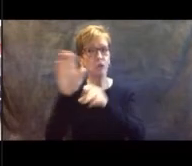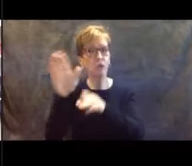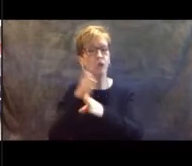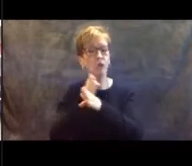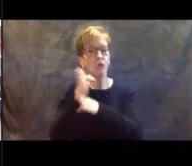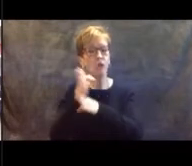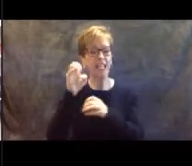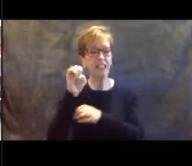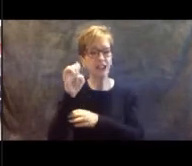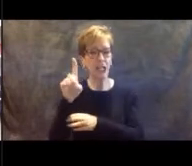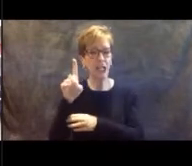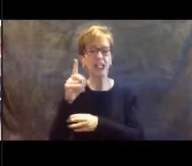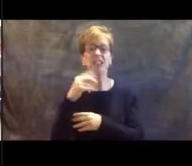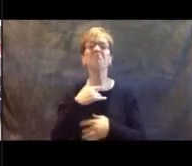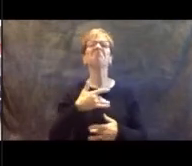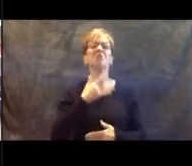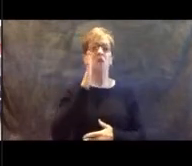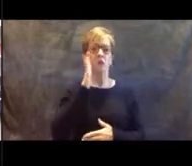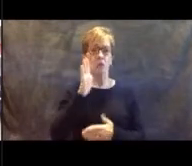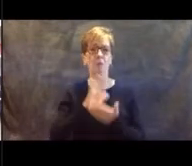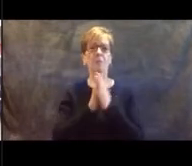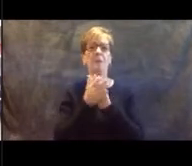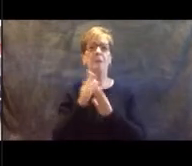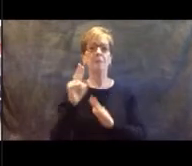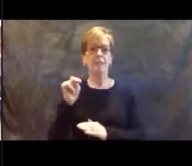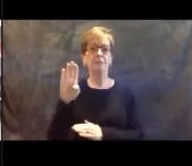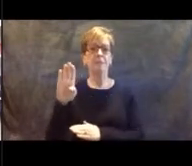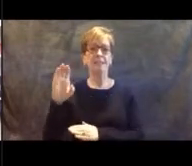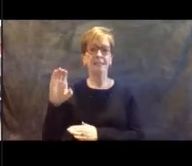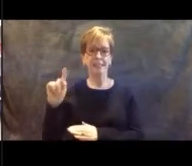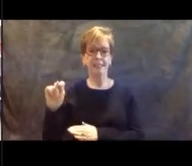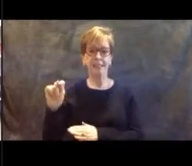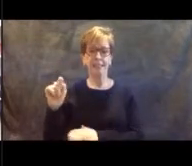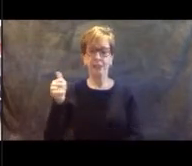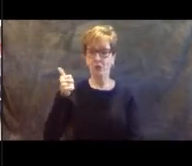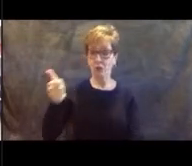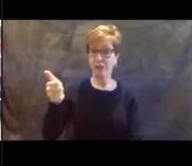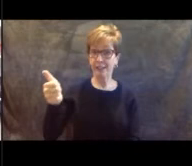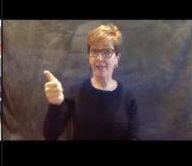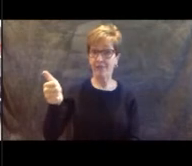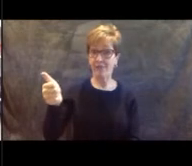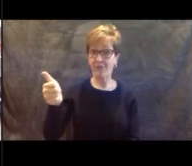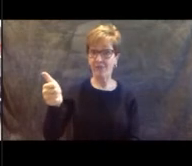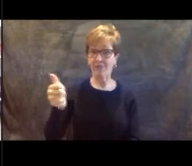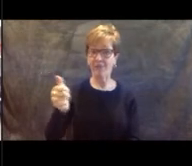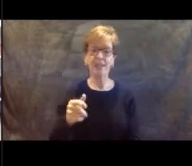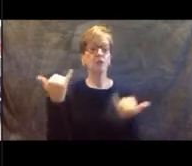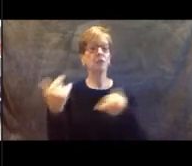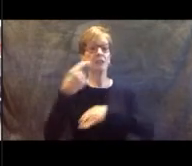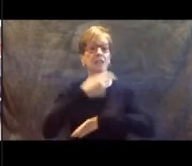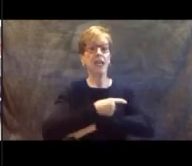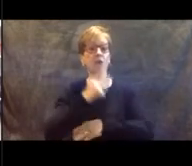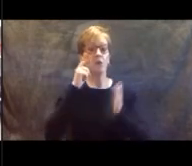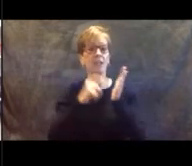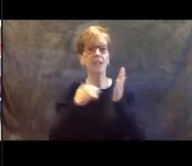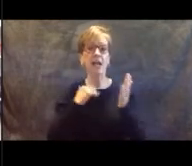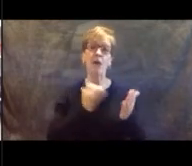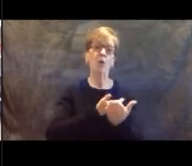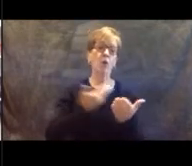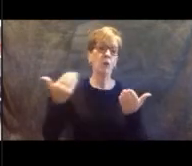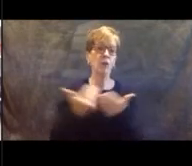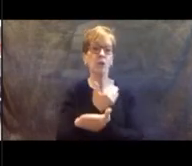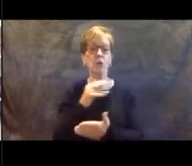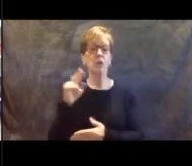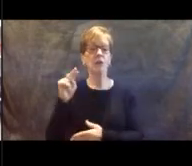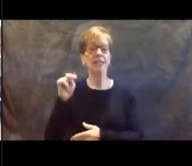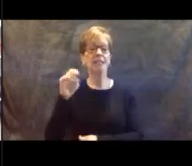a future NBCT yourself. Today we also want to recognize our renewed NBCTs. Renewing